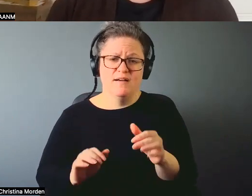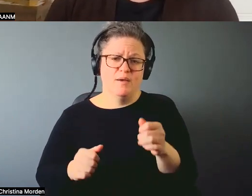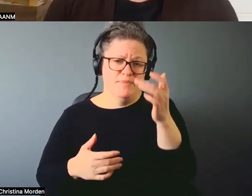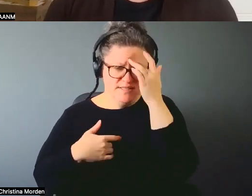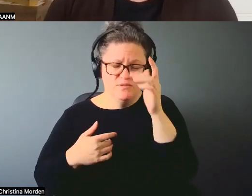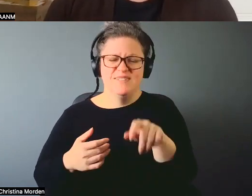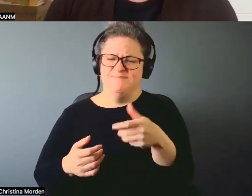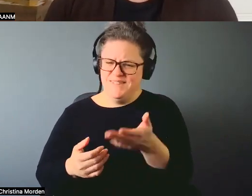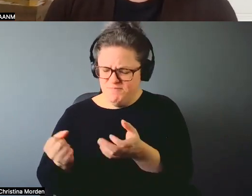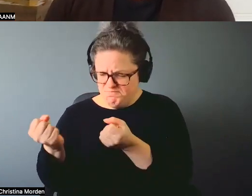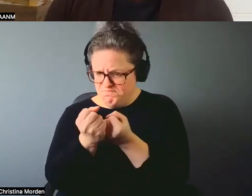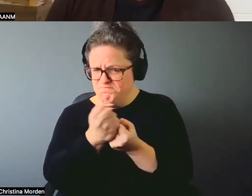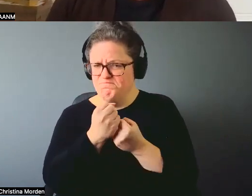another.